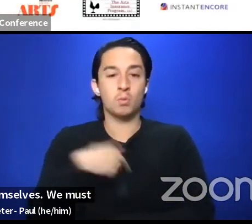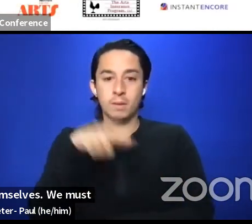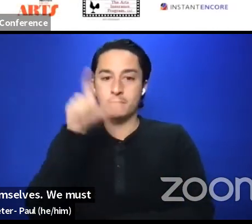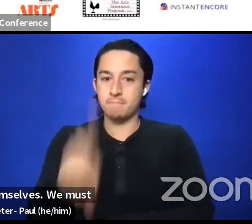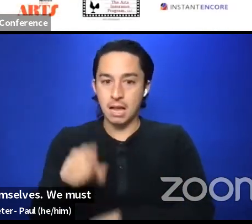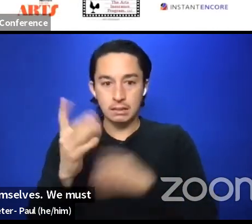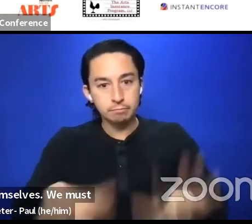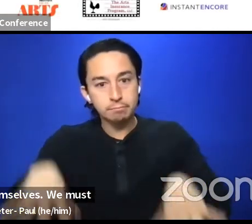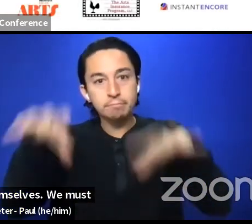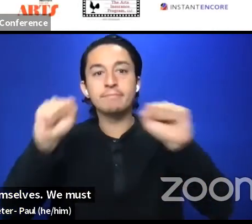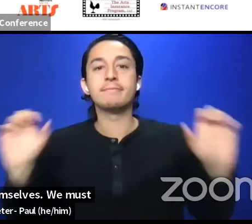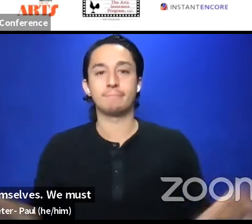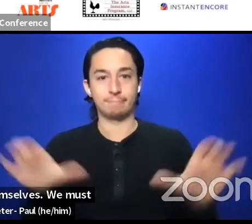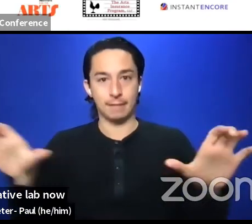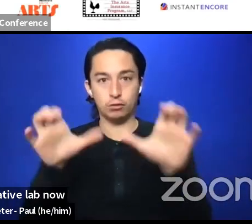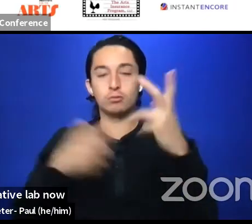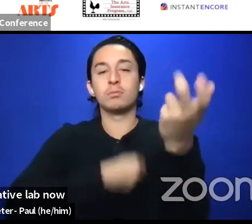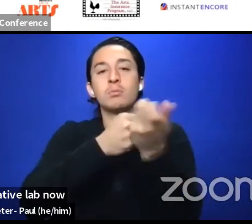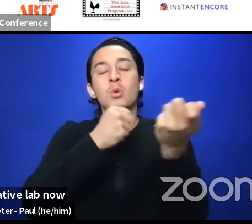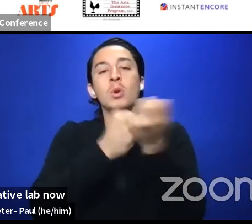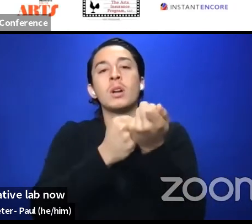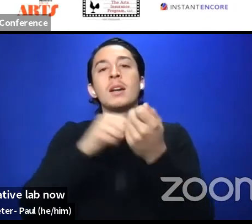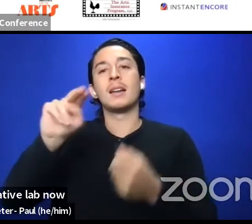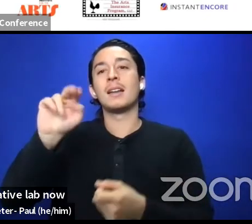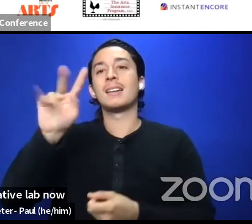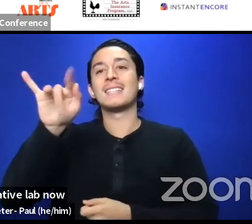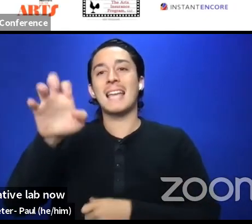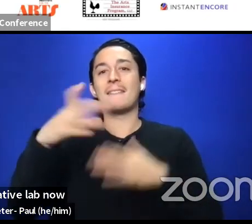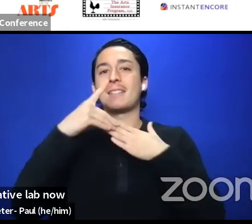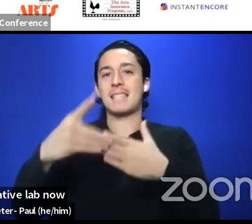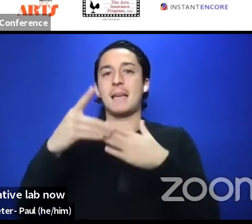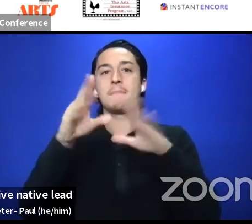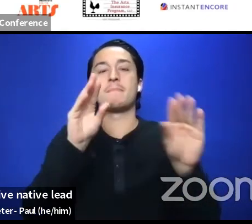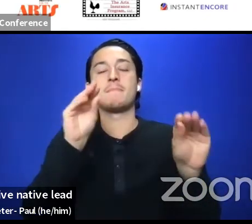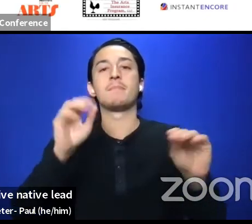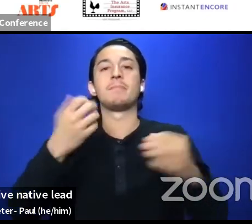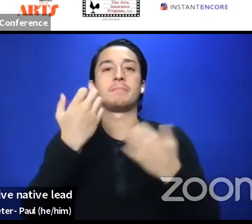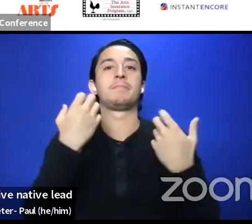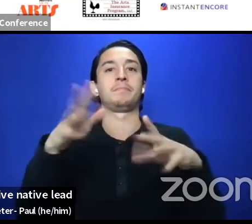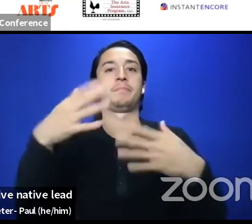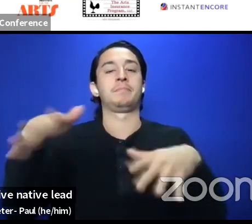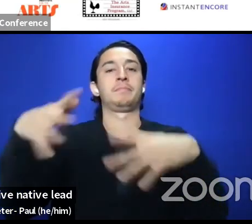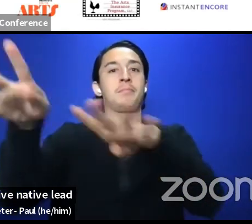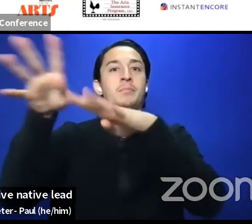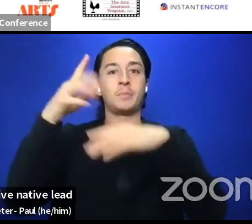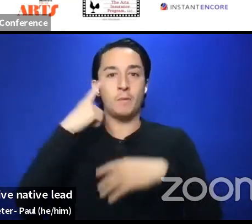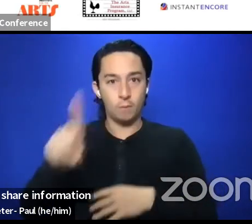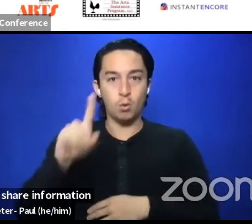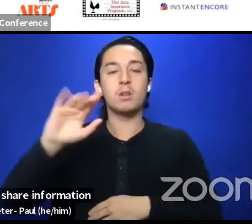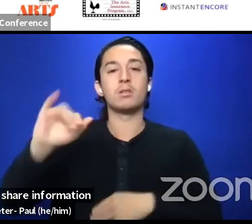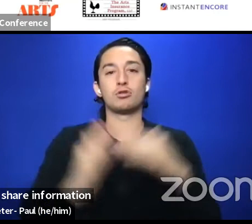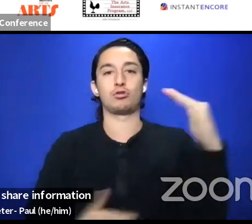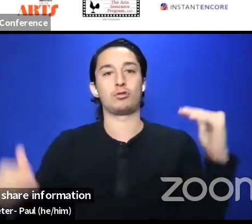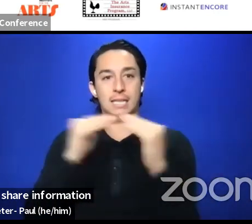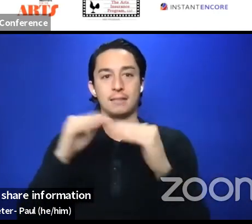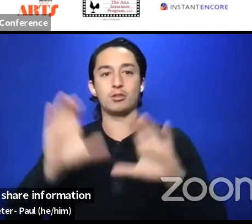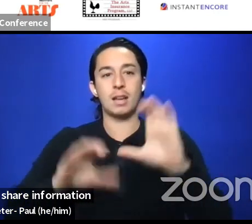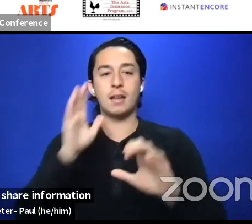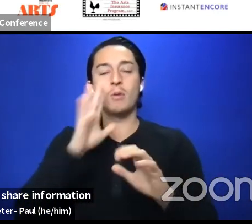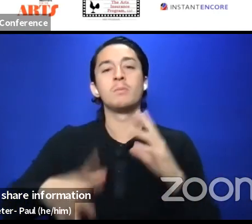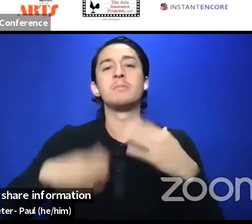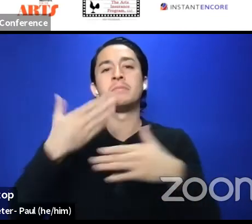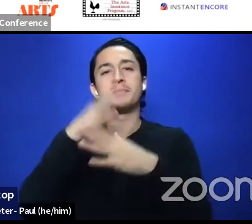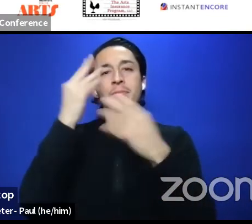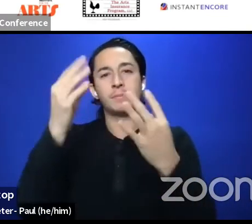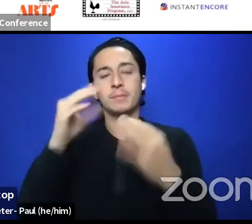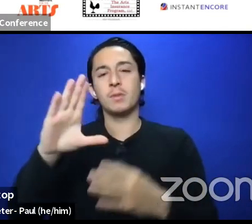support of Native-led movements for justice. In the chat, I'm sharing information about the Coalition to Stop Violence